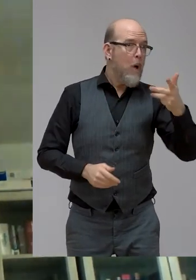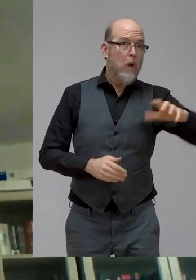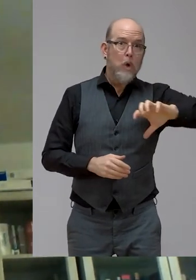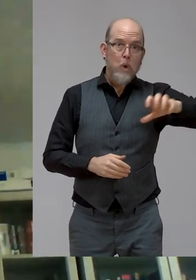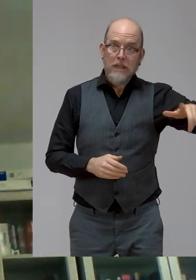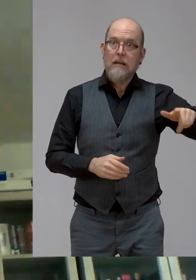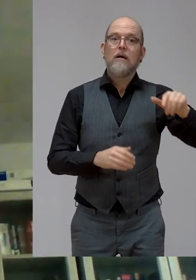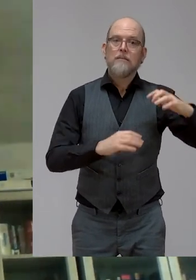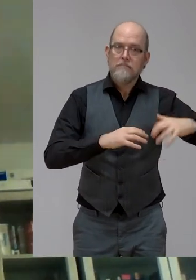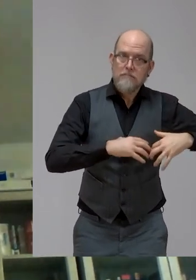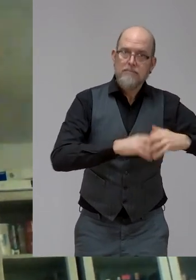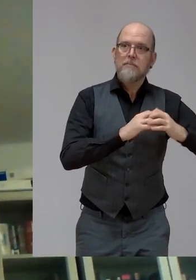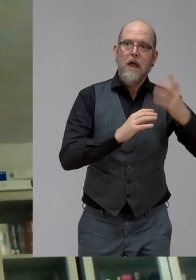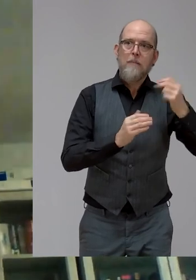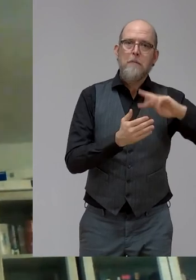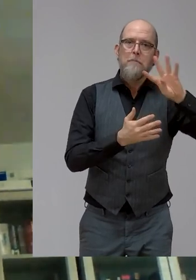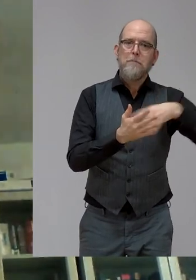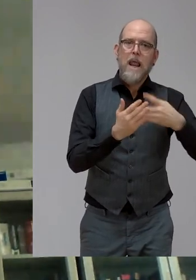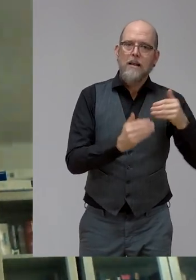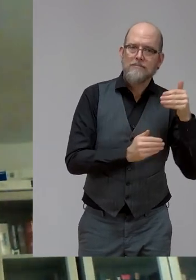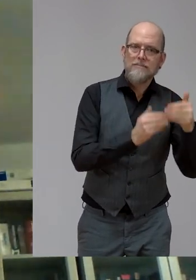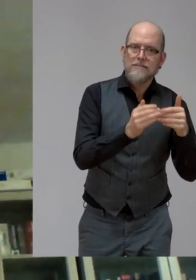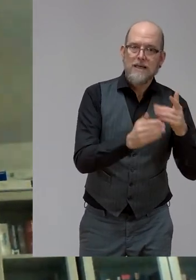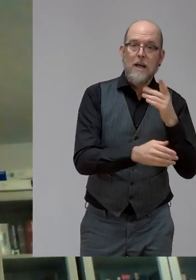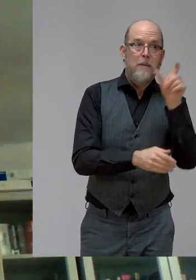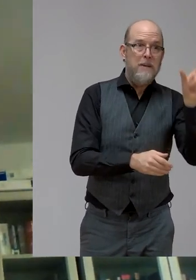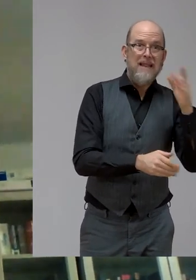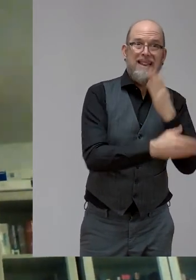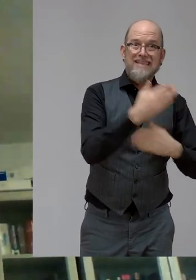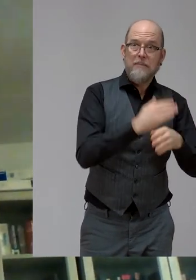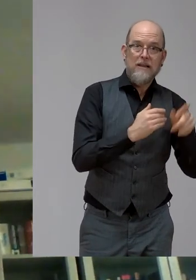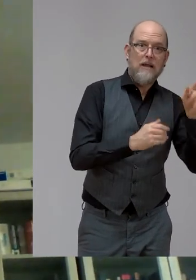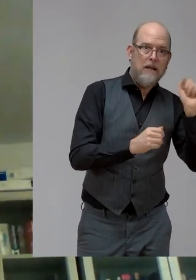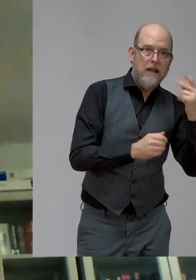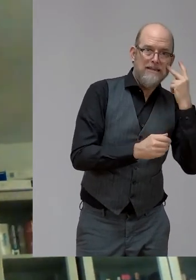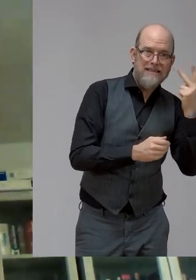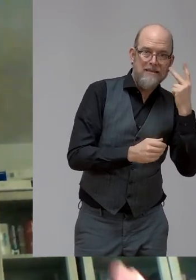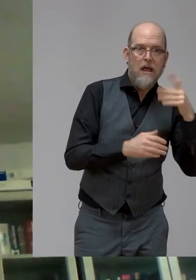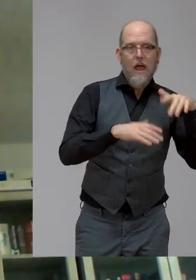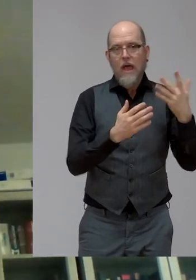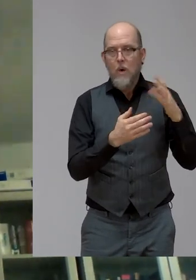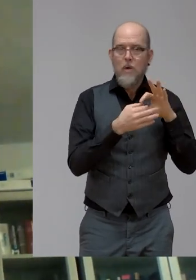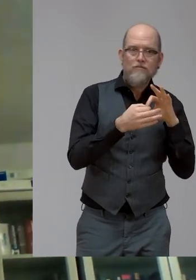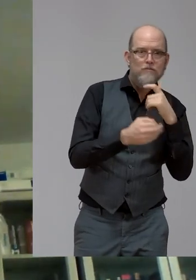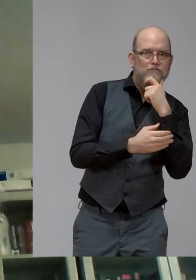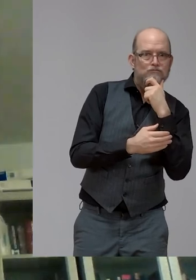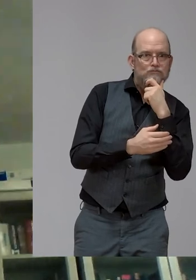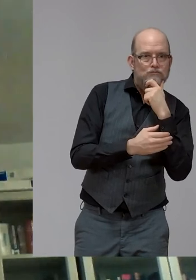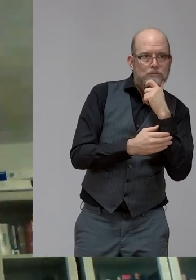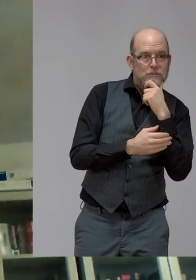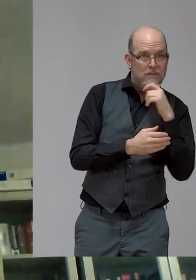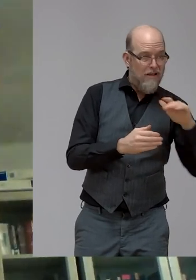still, how much will people with disabilities be central in these recovery plans? I think that's a challenge that we all need to address together.